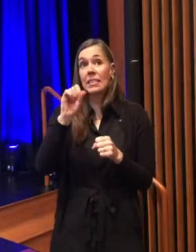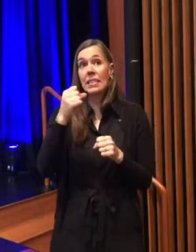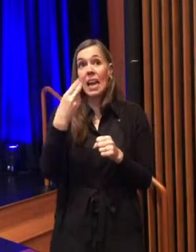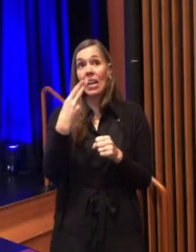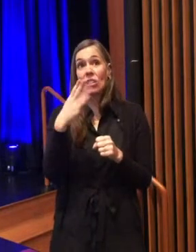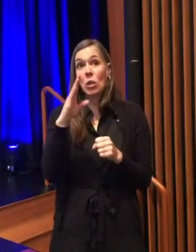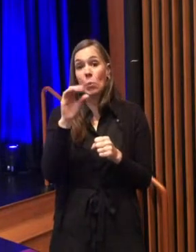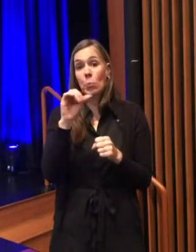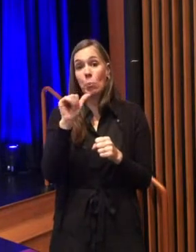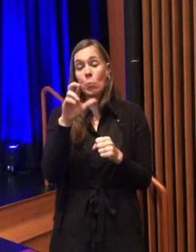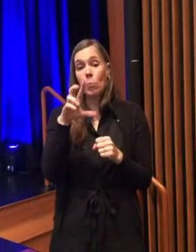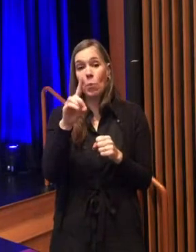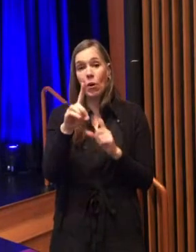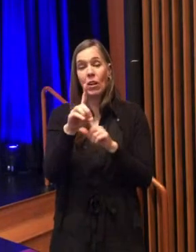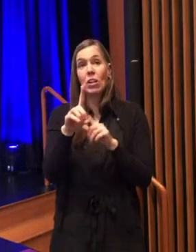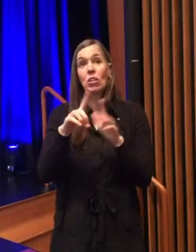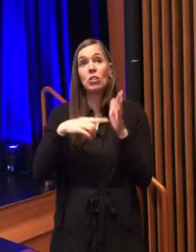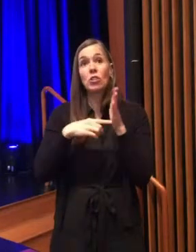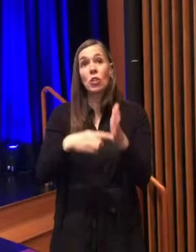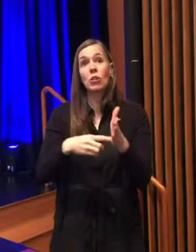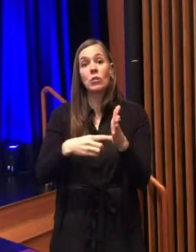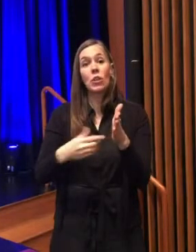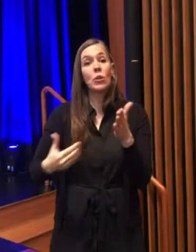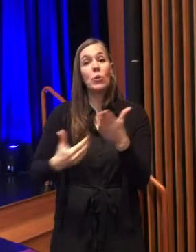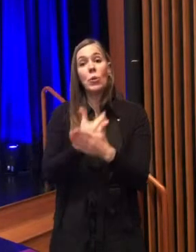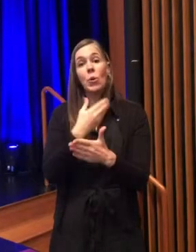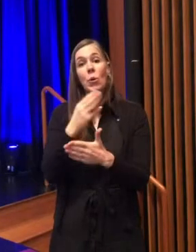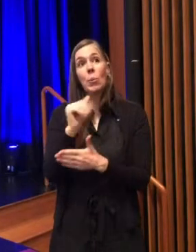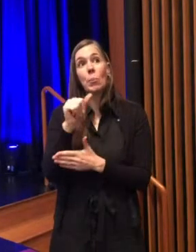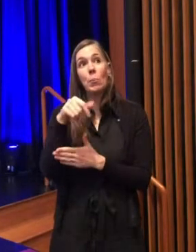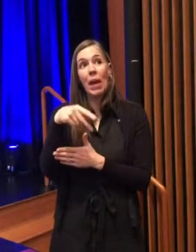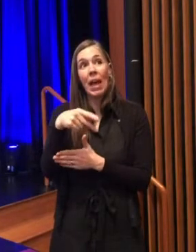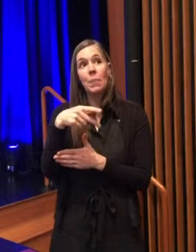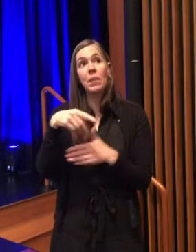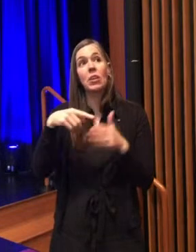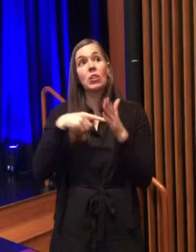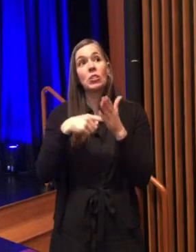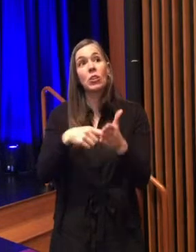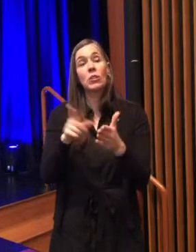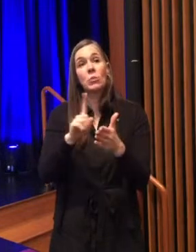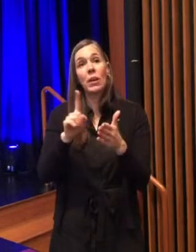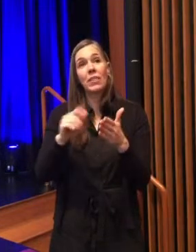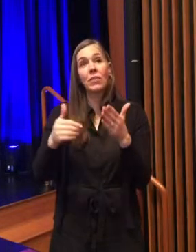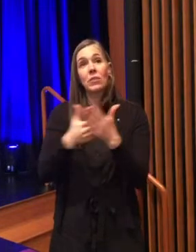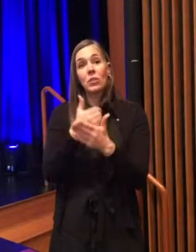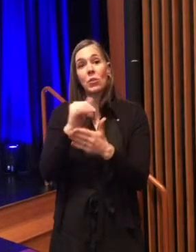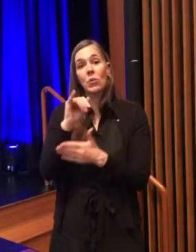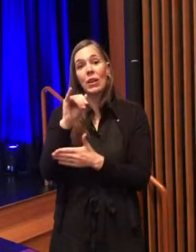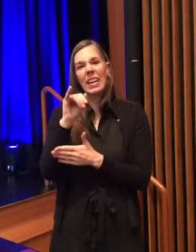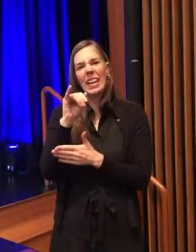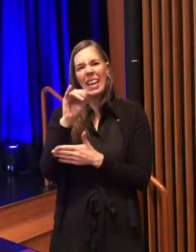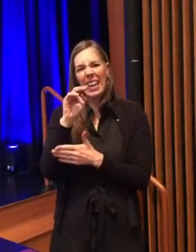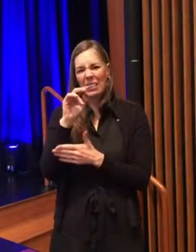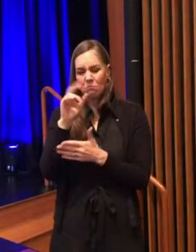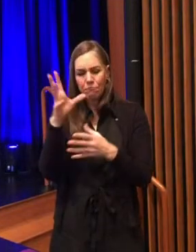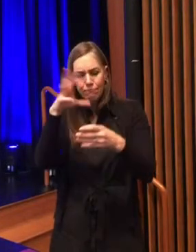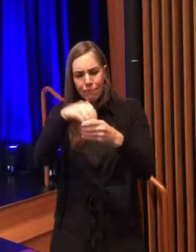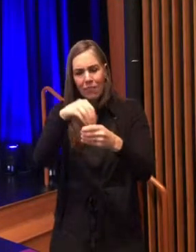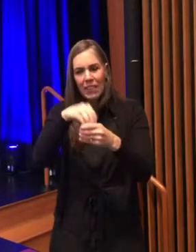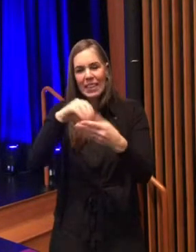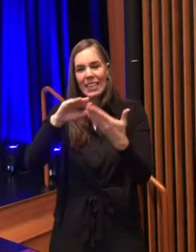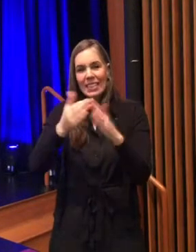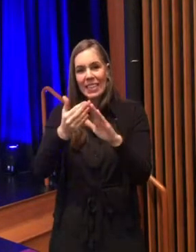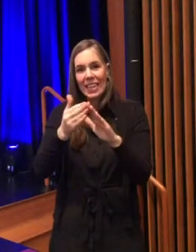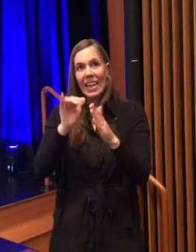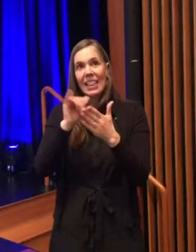including new maps showing where public investments are made throughout the city the housing investment map for example shows actual locations